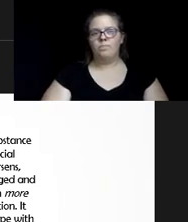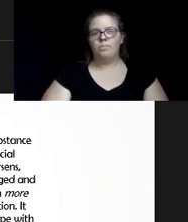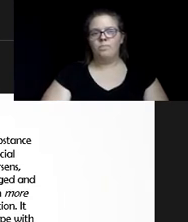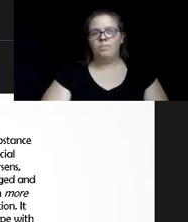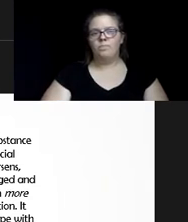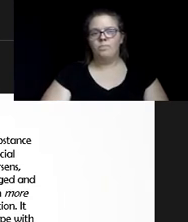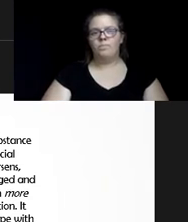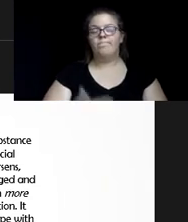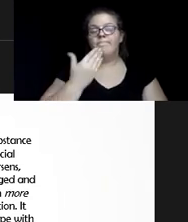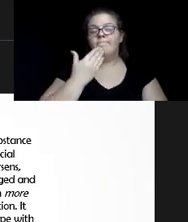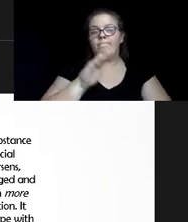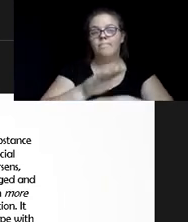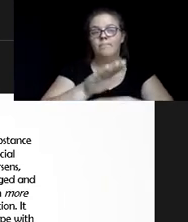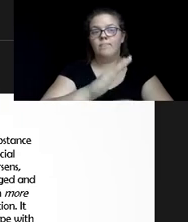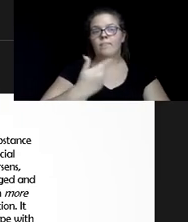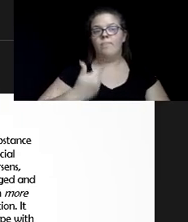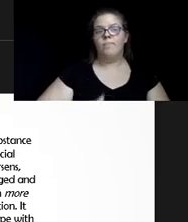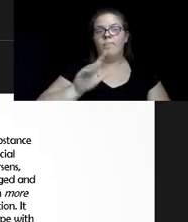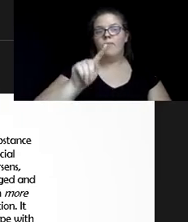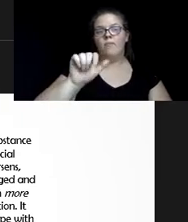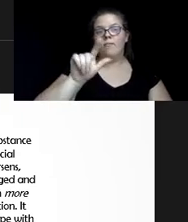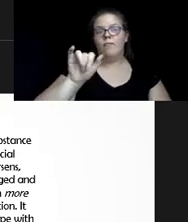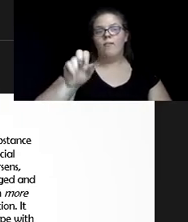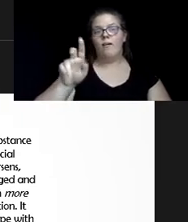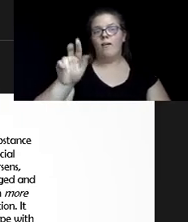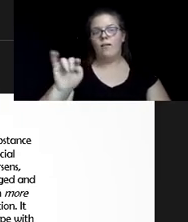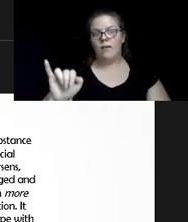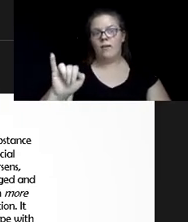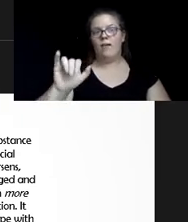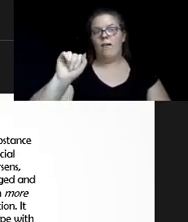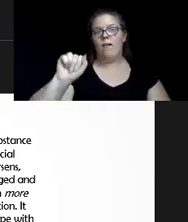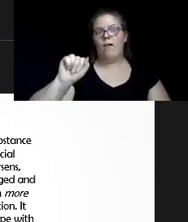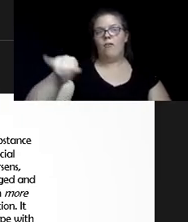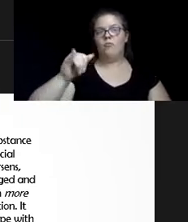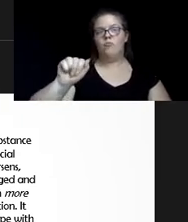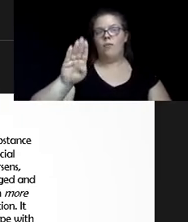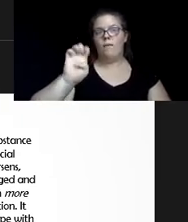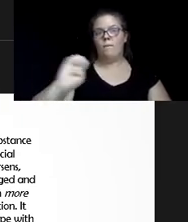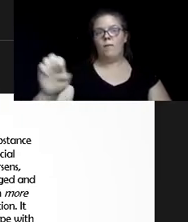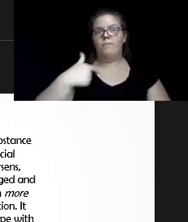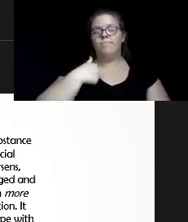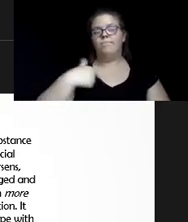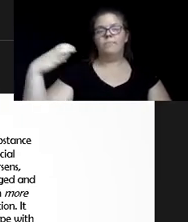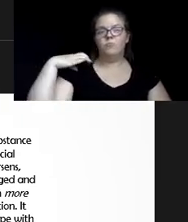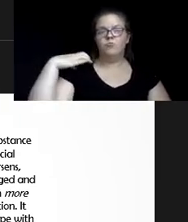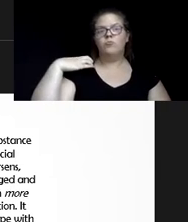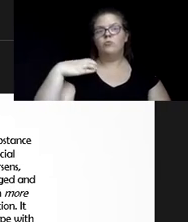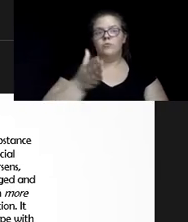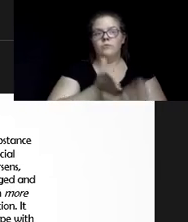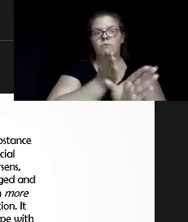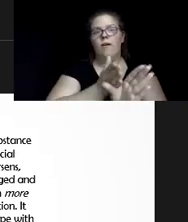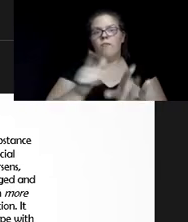Good afternoon. My name is Talani Ajave. I'm the chief of psychiatry, and also the medical director,